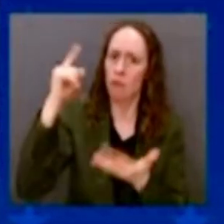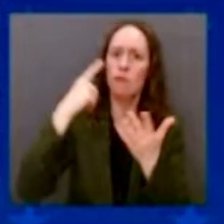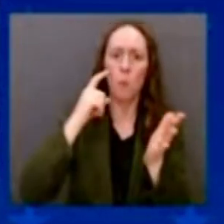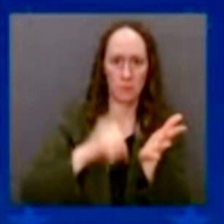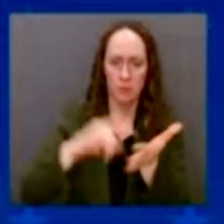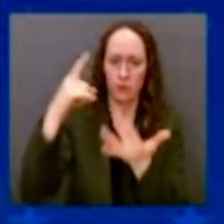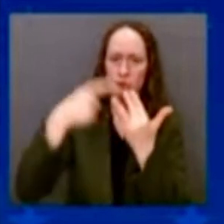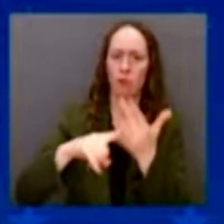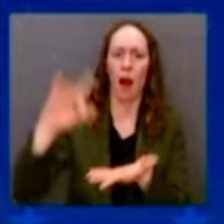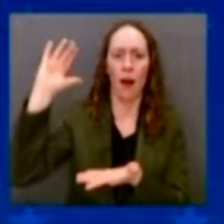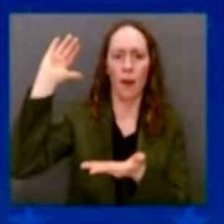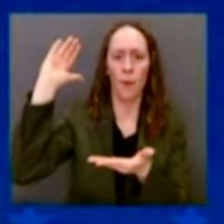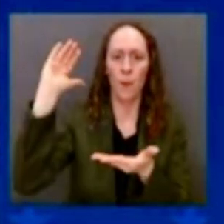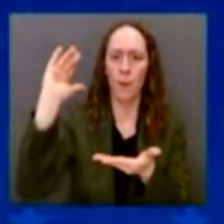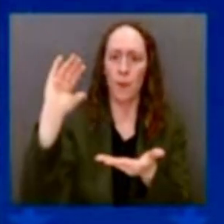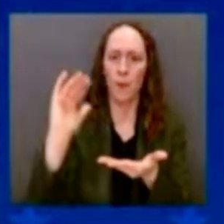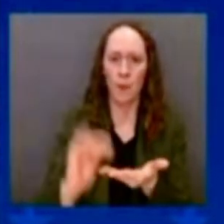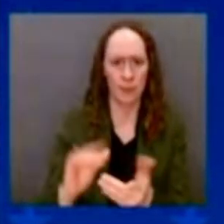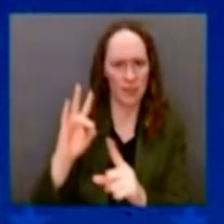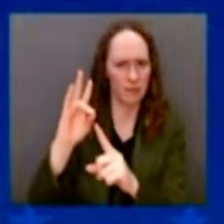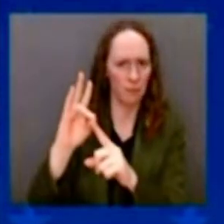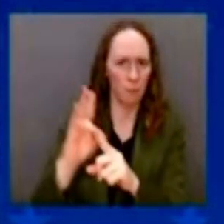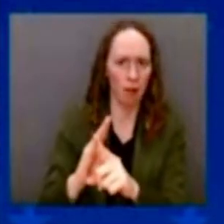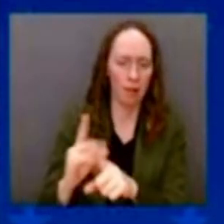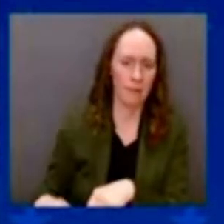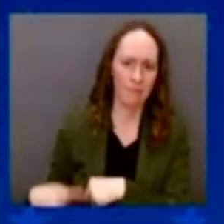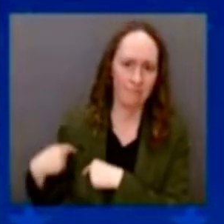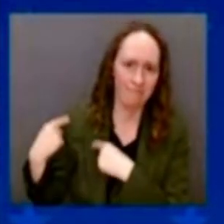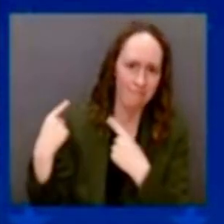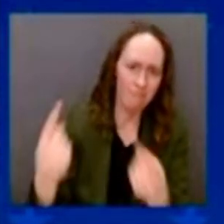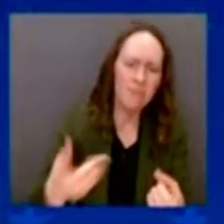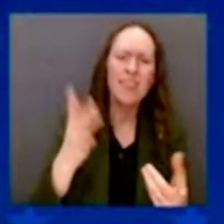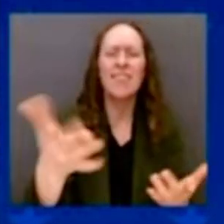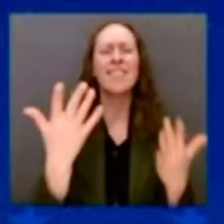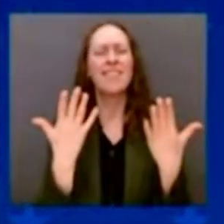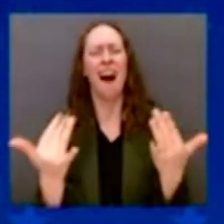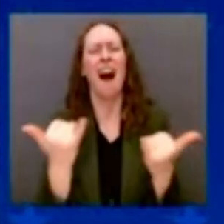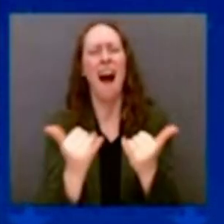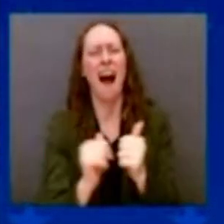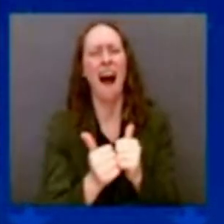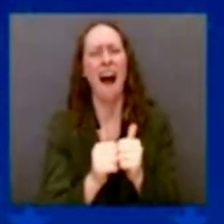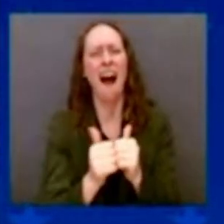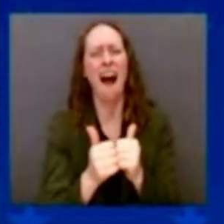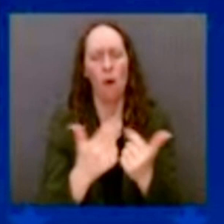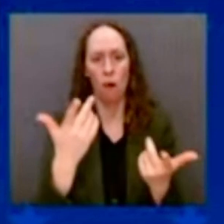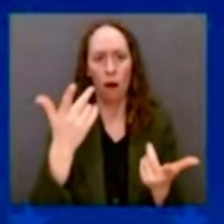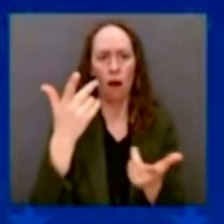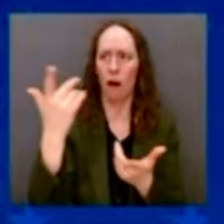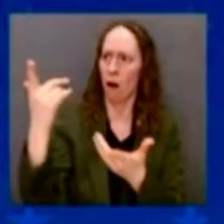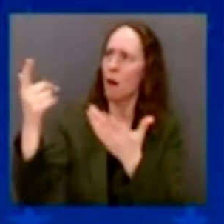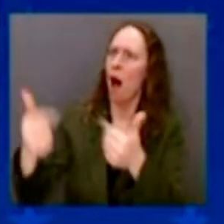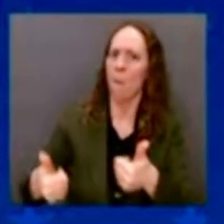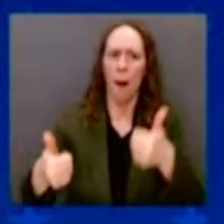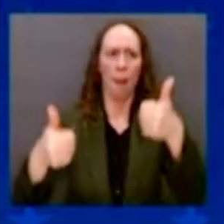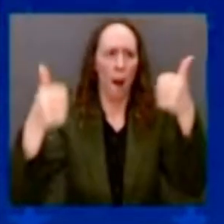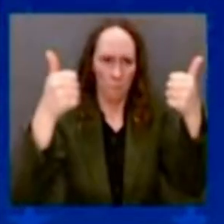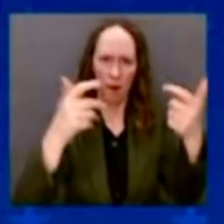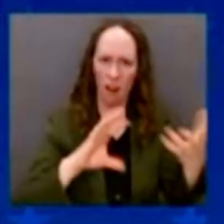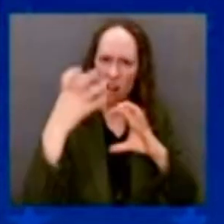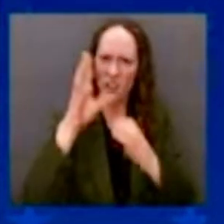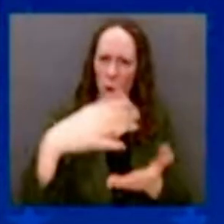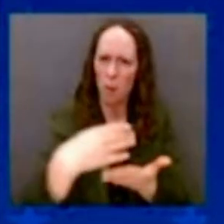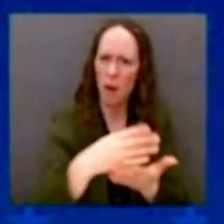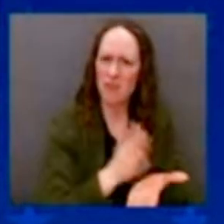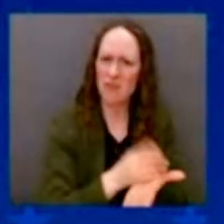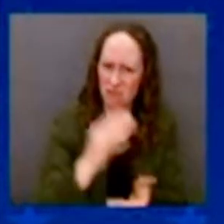I just met I won't embarrass them by pointing out I don't want I don't have permission, but I just met a woman who has health care costs that